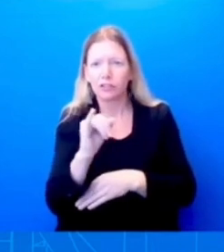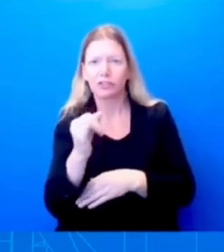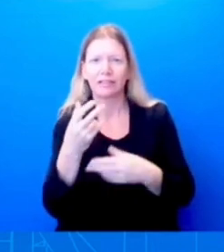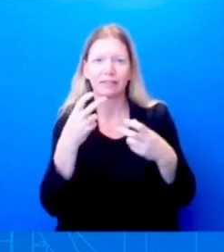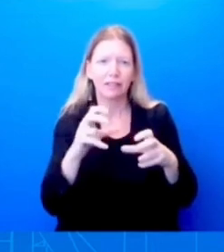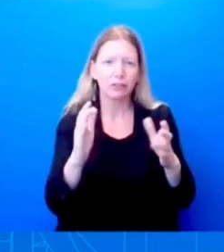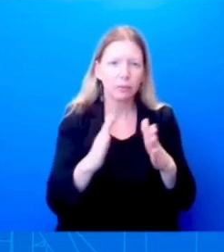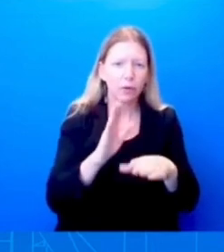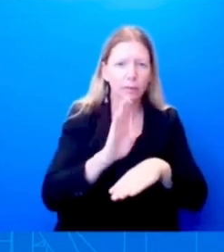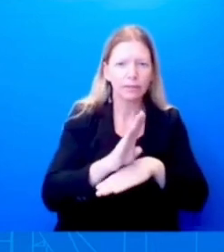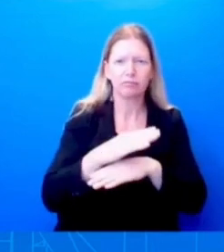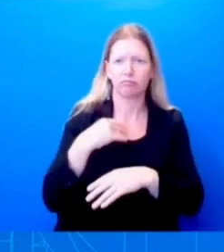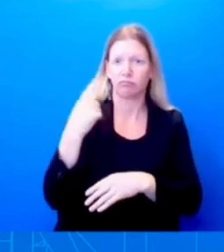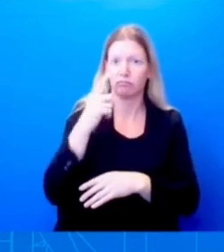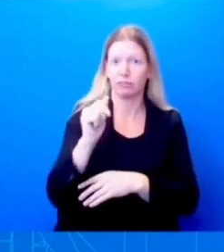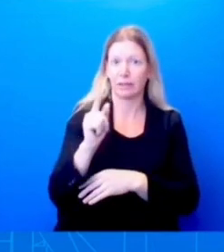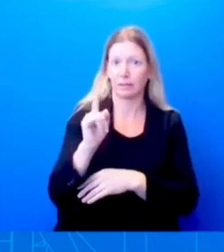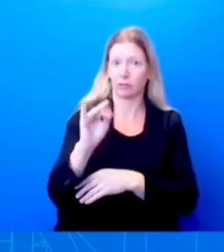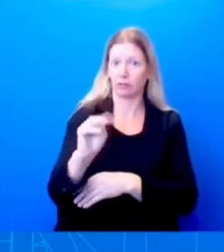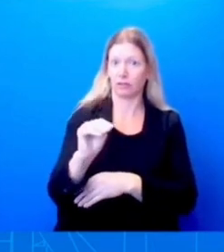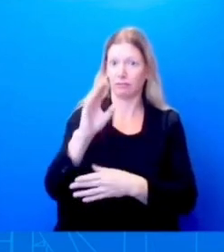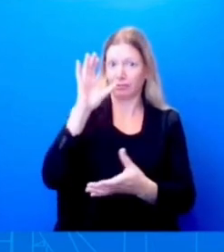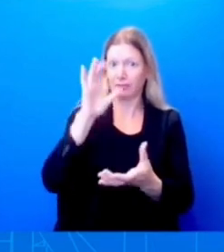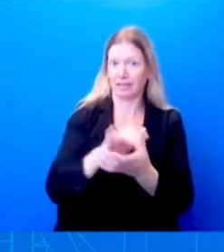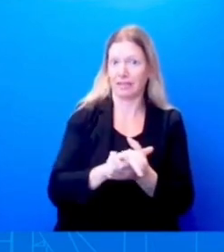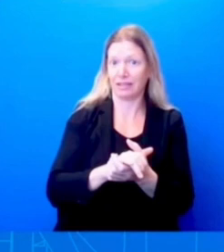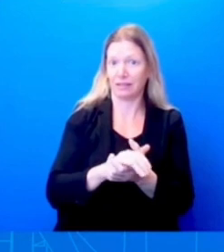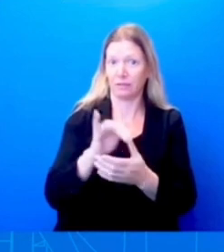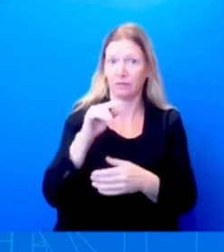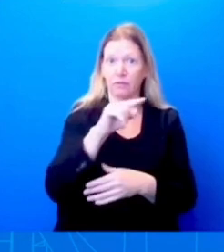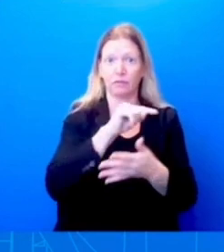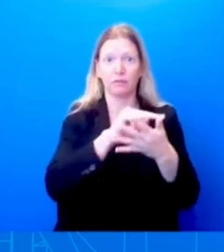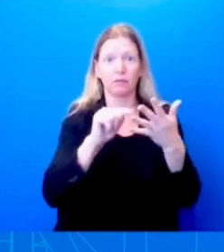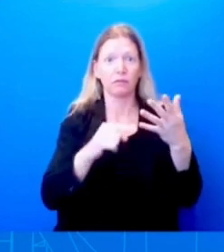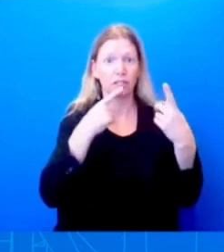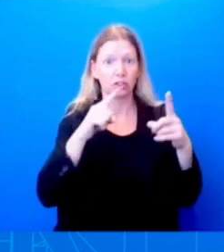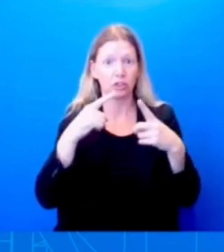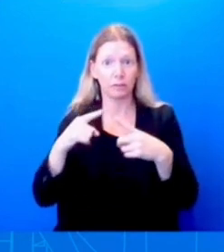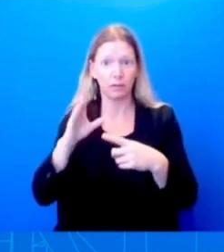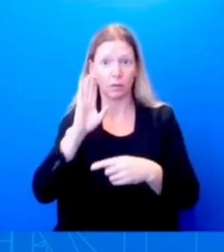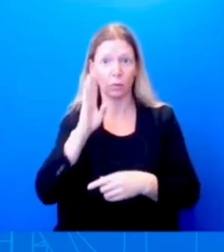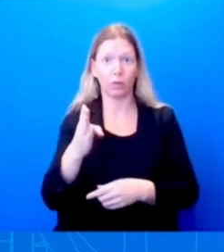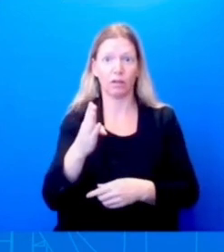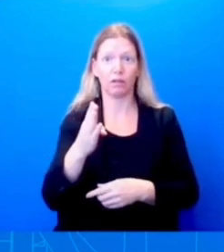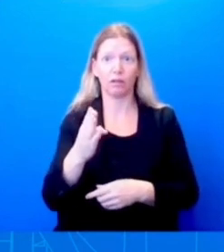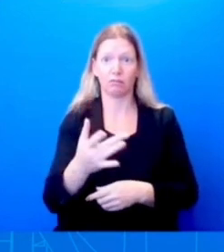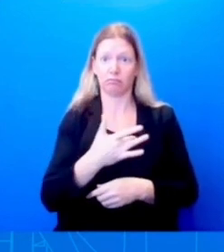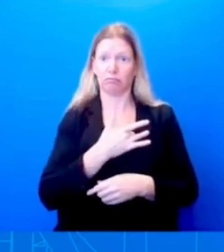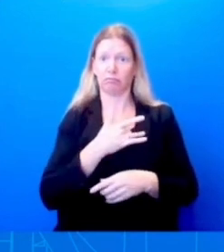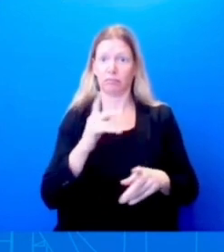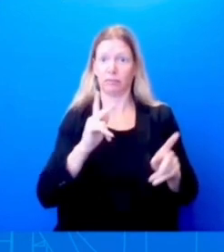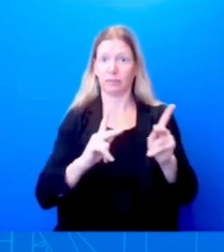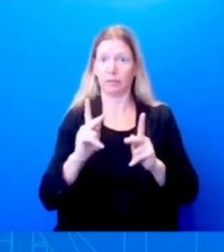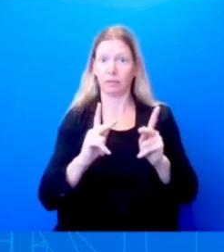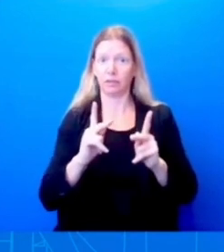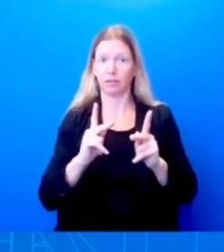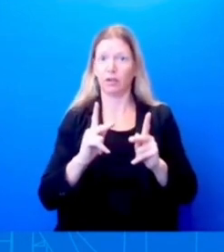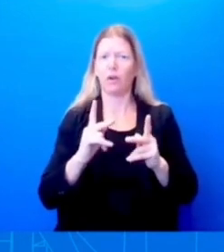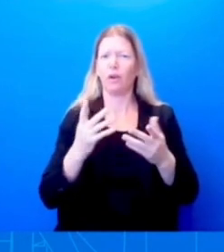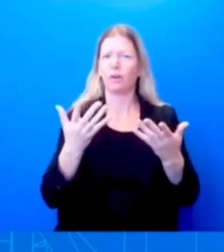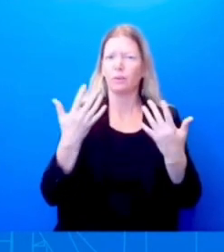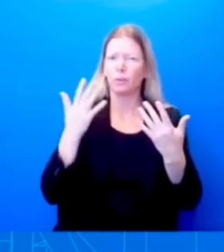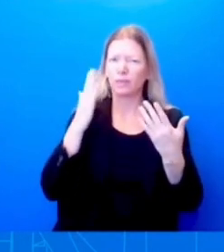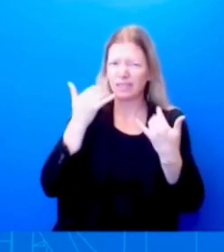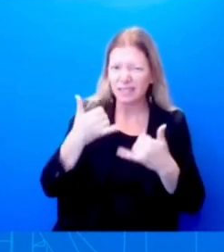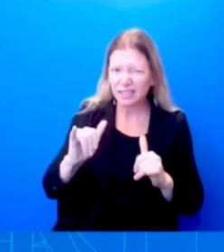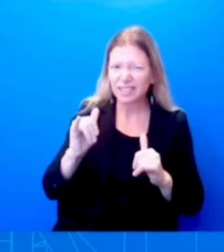those achievements will resonate when you still have hate crimes happening across America, you still have Supreme Court decisions that have obviously